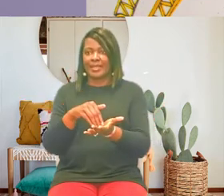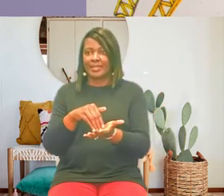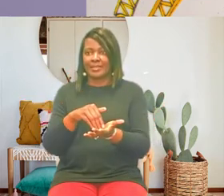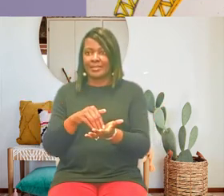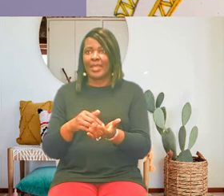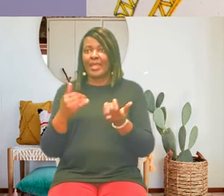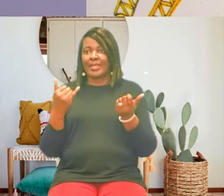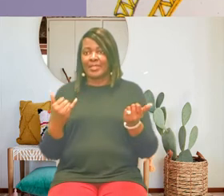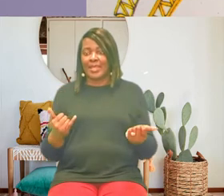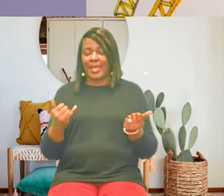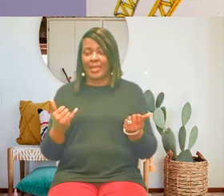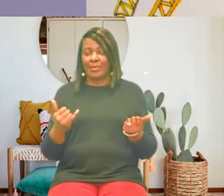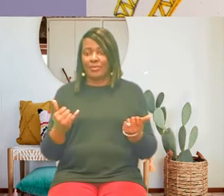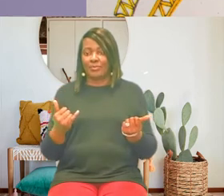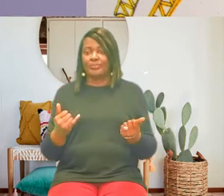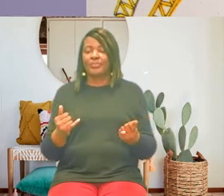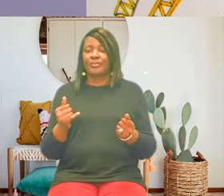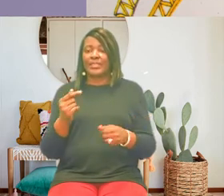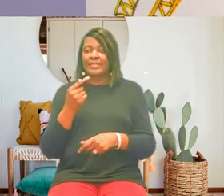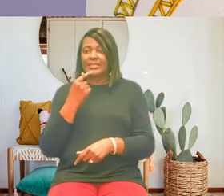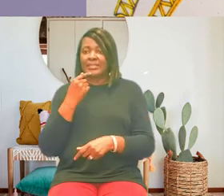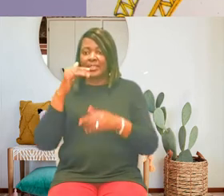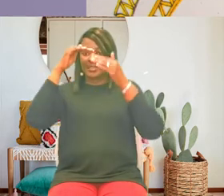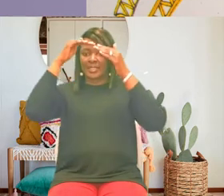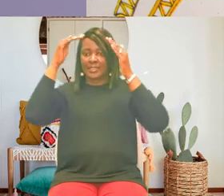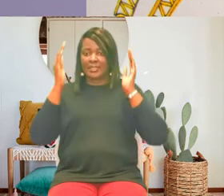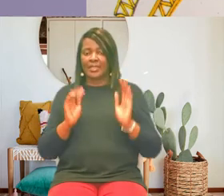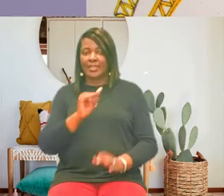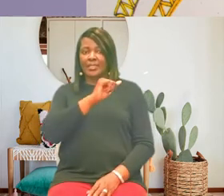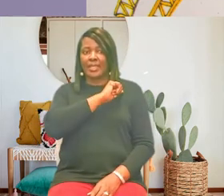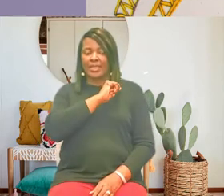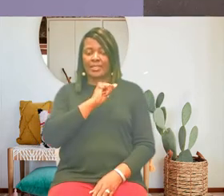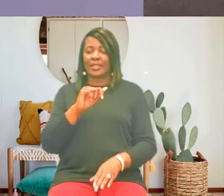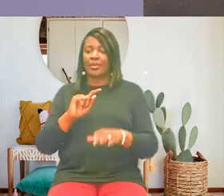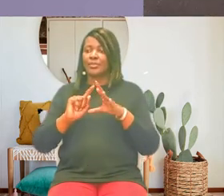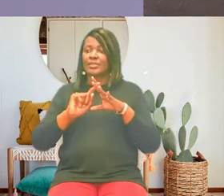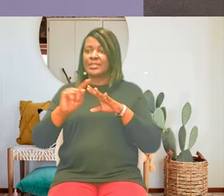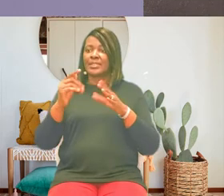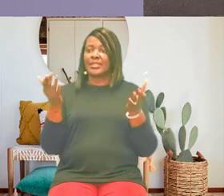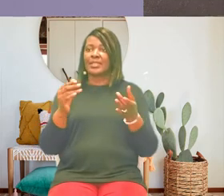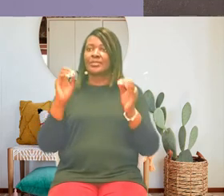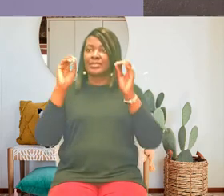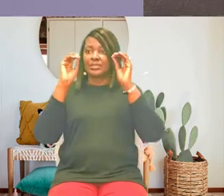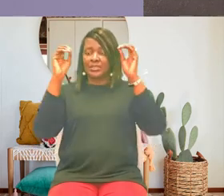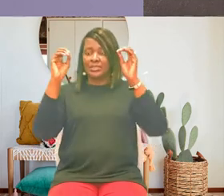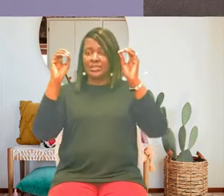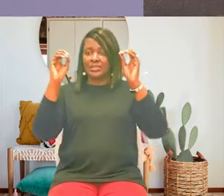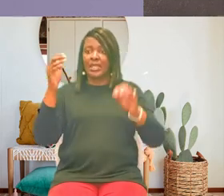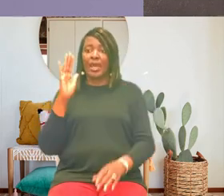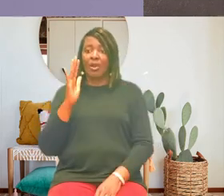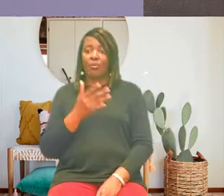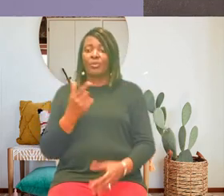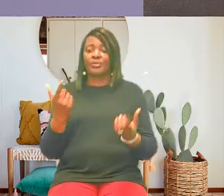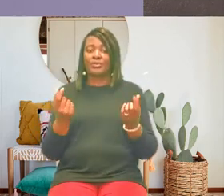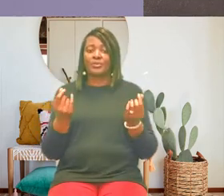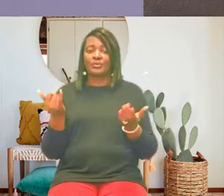i was sent here to teach and that's what i'm going to do and she did some kids were pulled